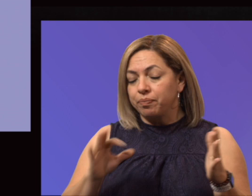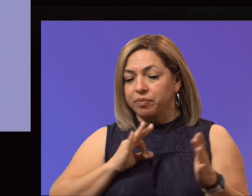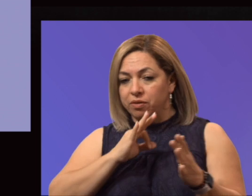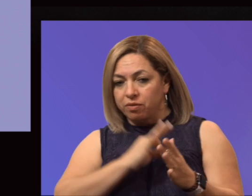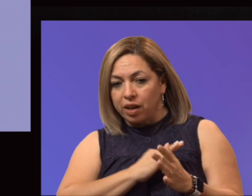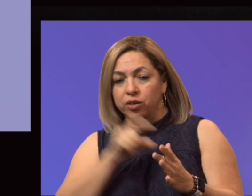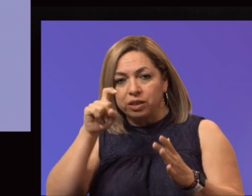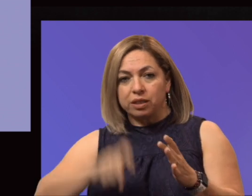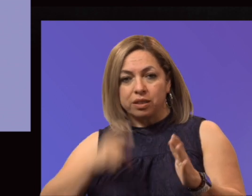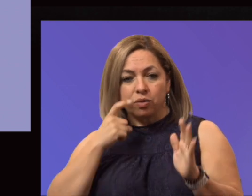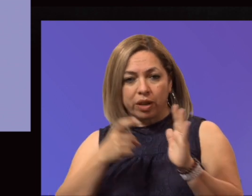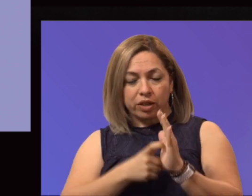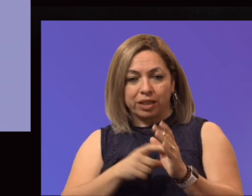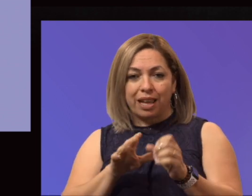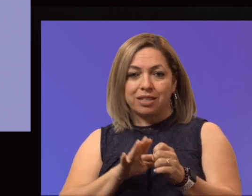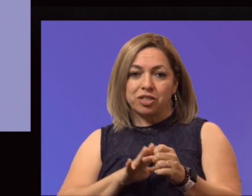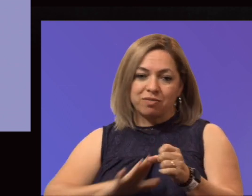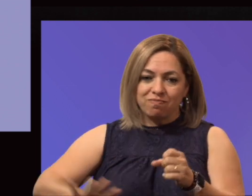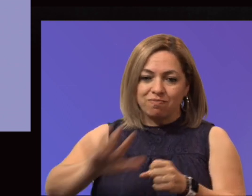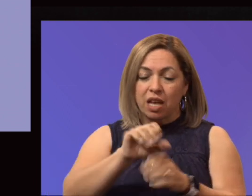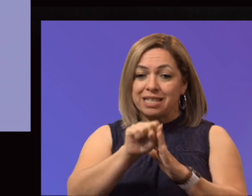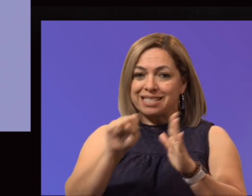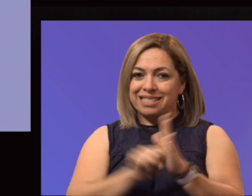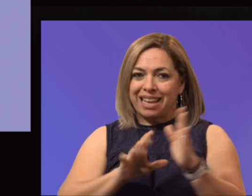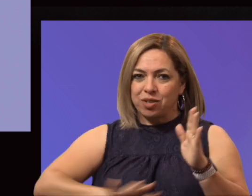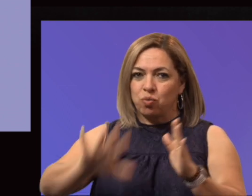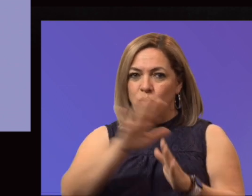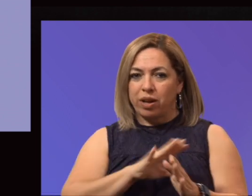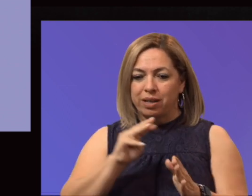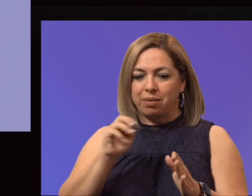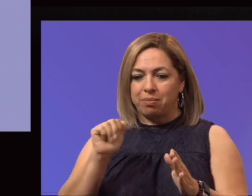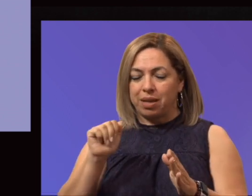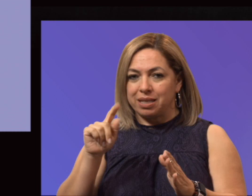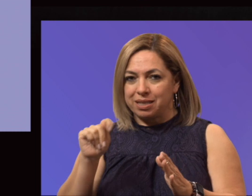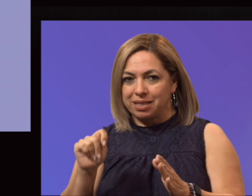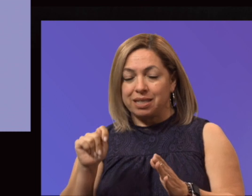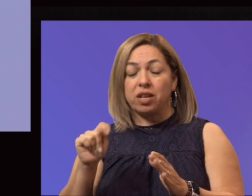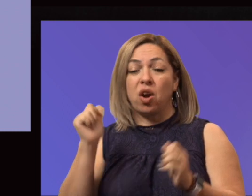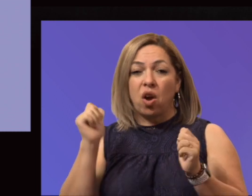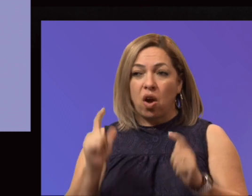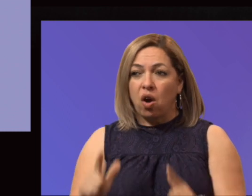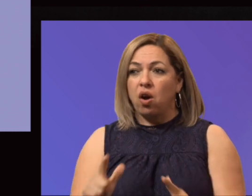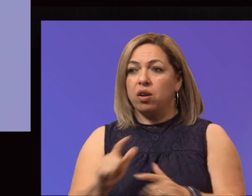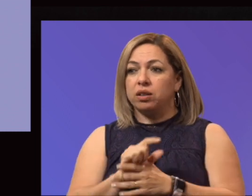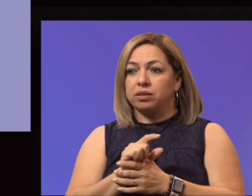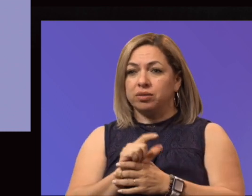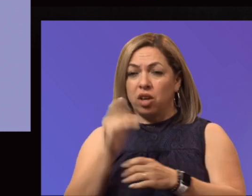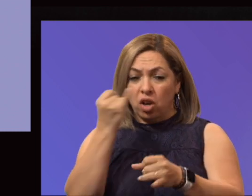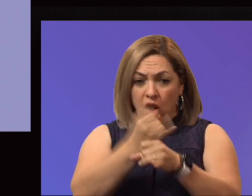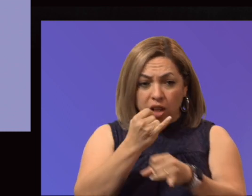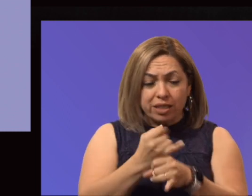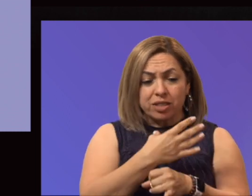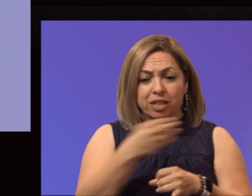as MAT has taught at all 50 community colleges and more than 25 proprietary schools in the state. So